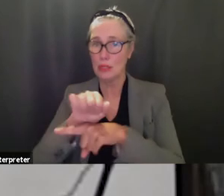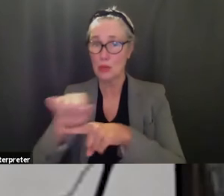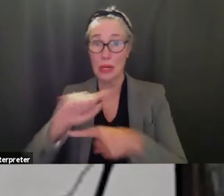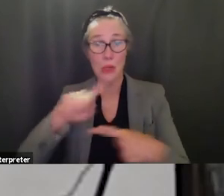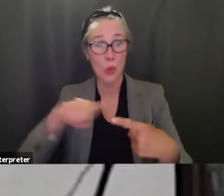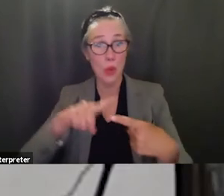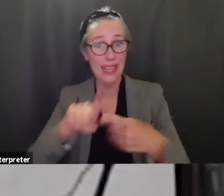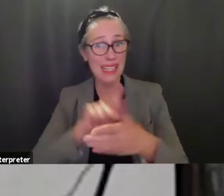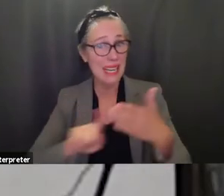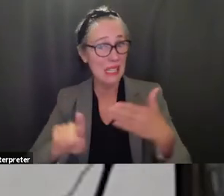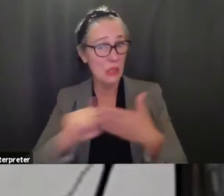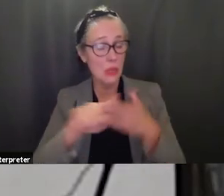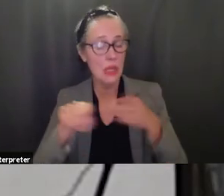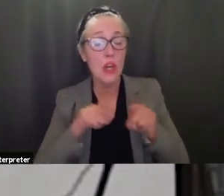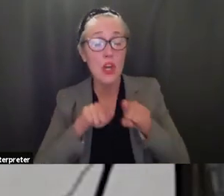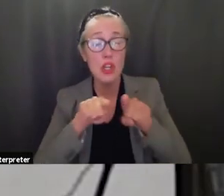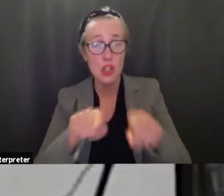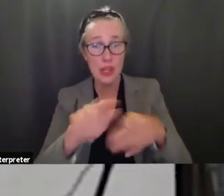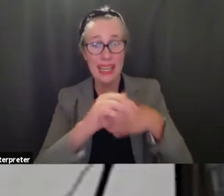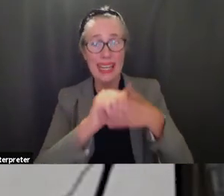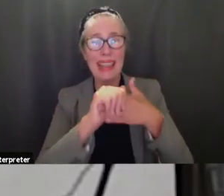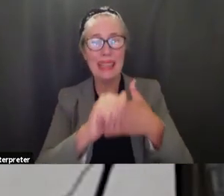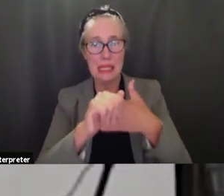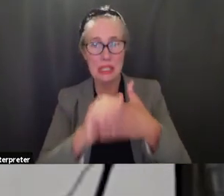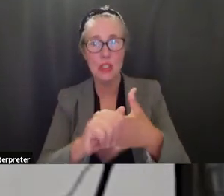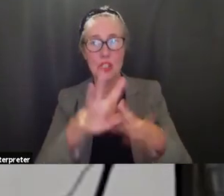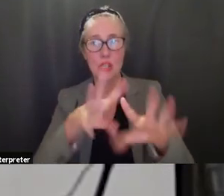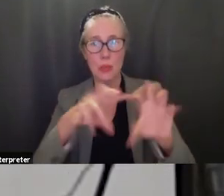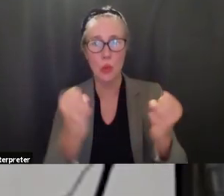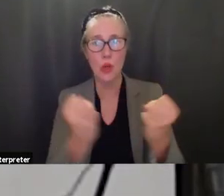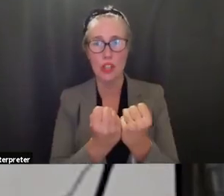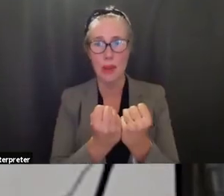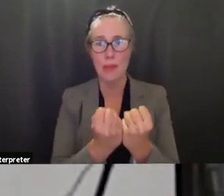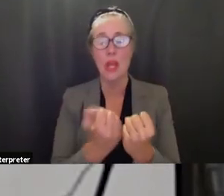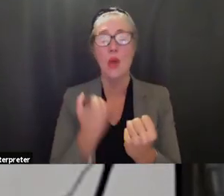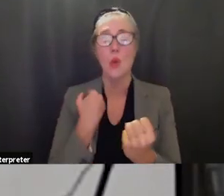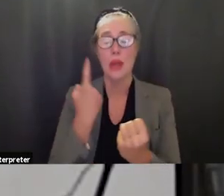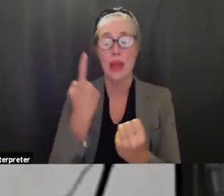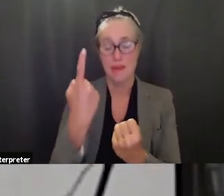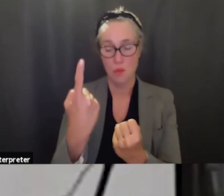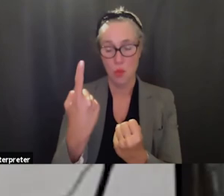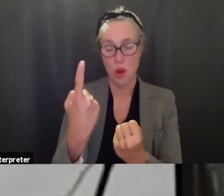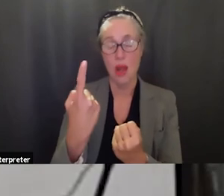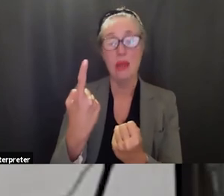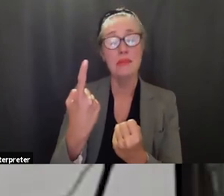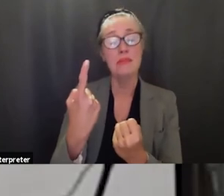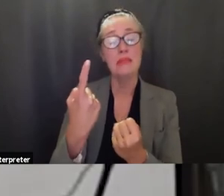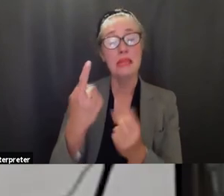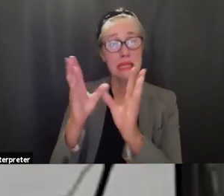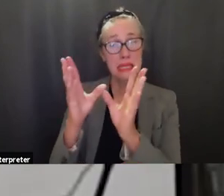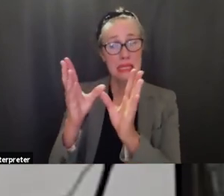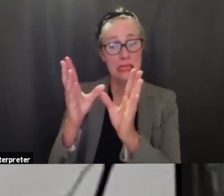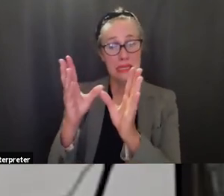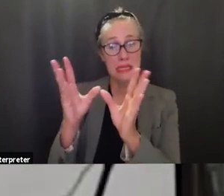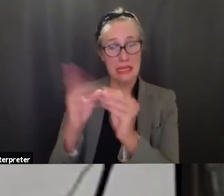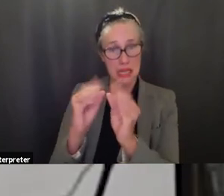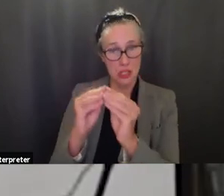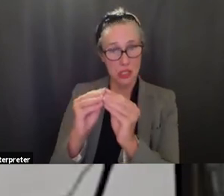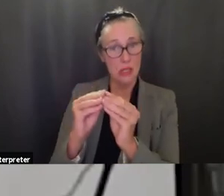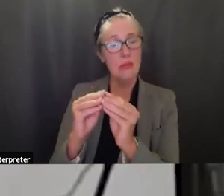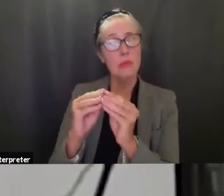at our leadership institute so we have one session dedicated specifically to this new way of doing business